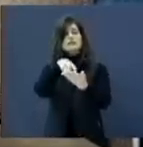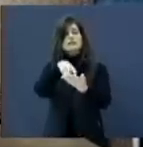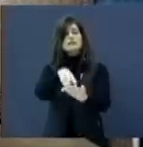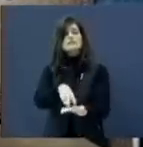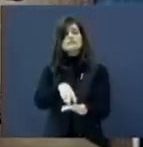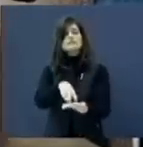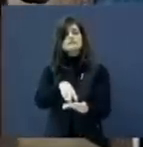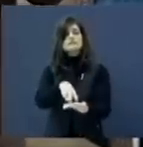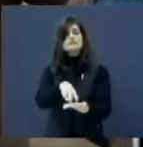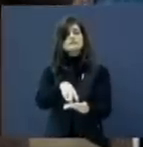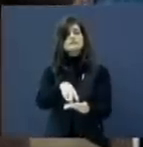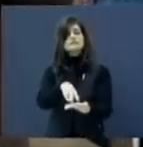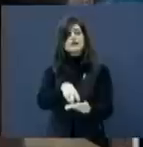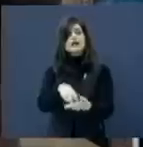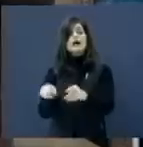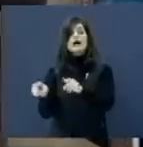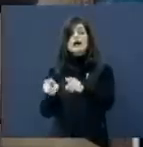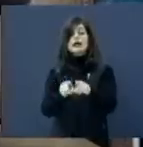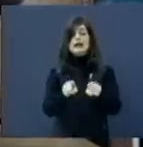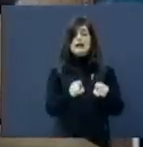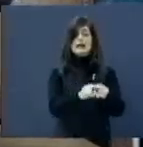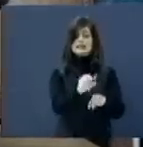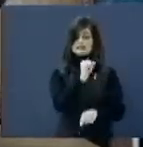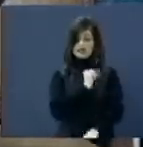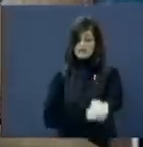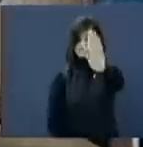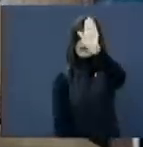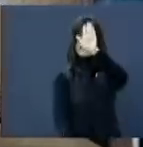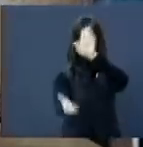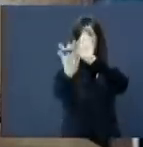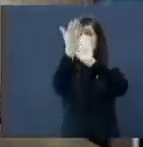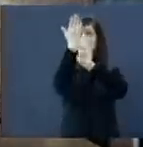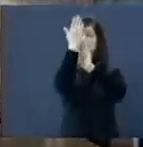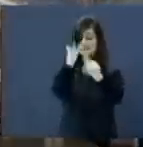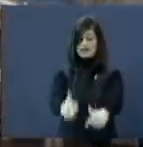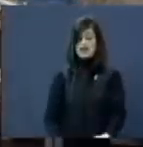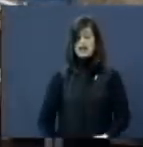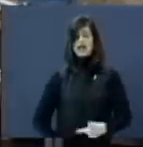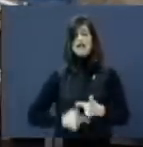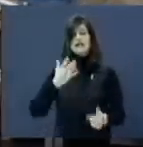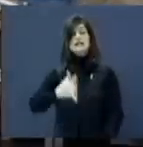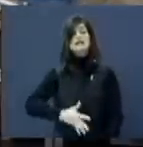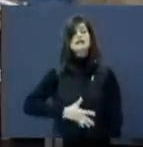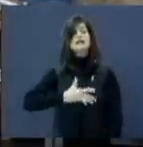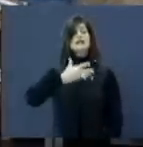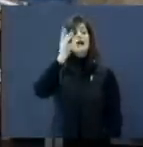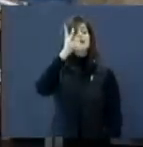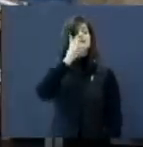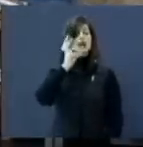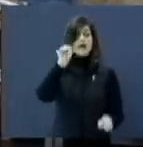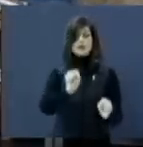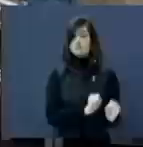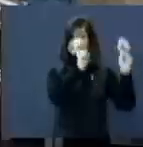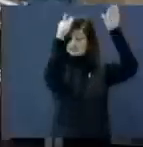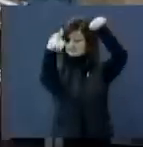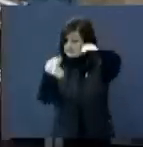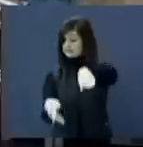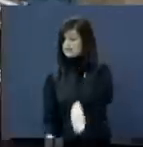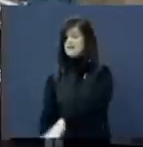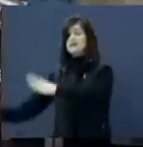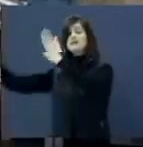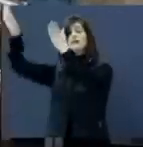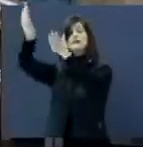As I face life's raging seas The anchor